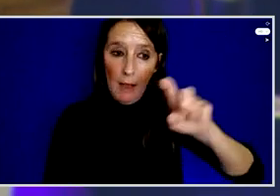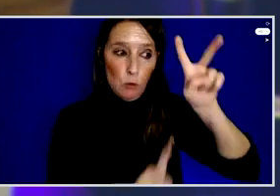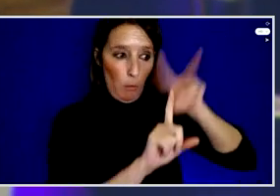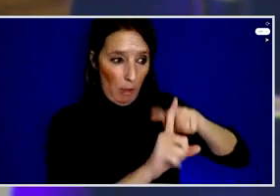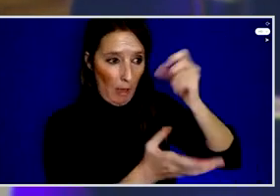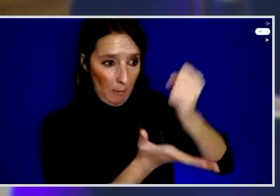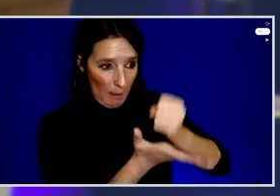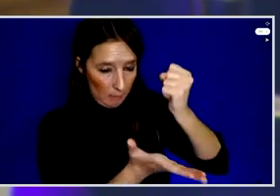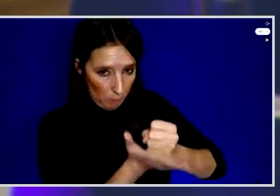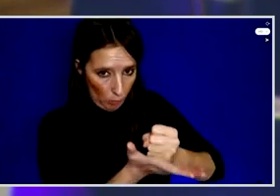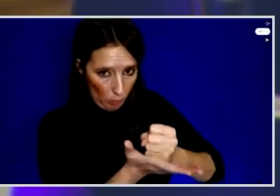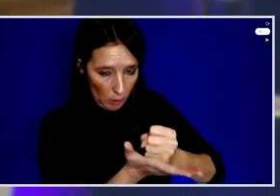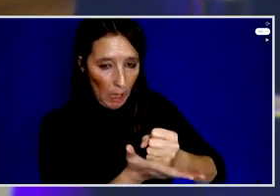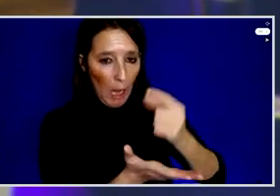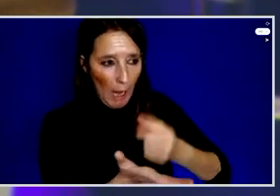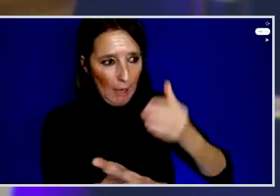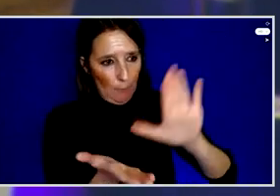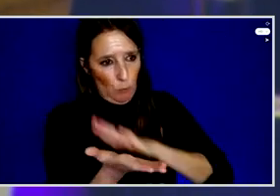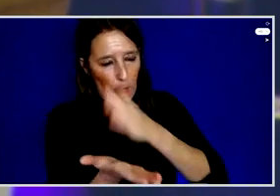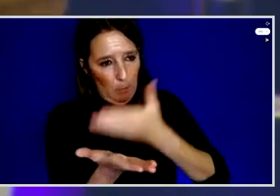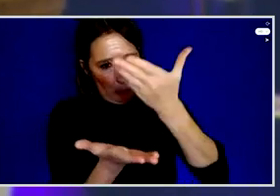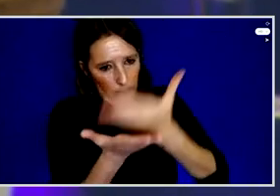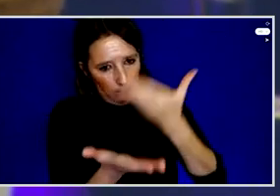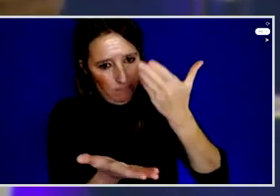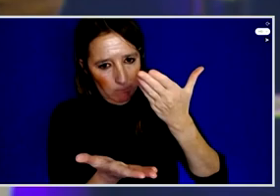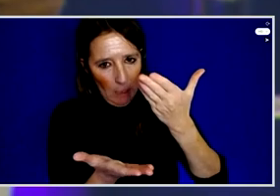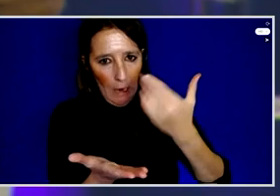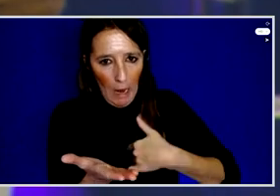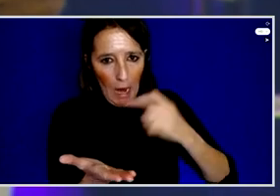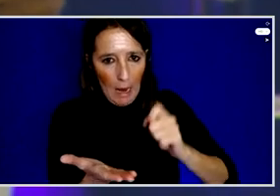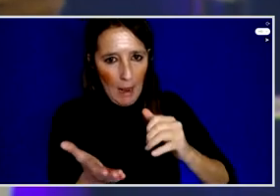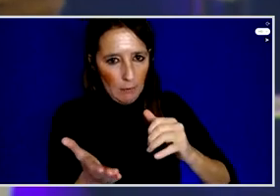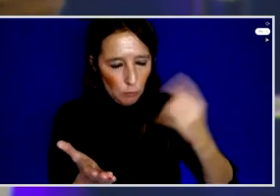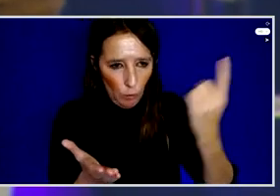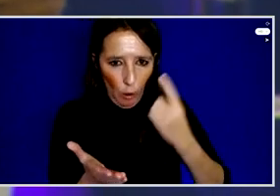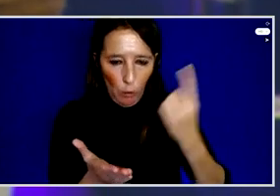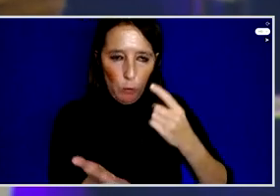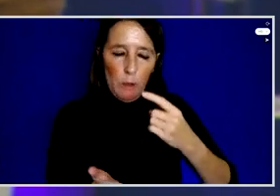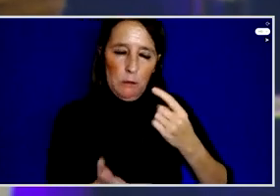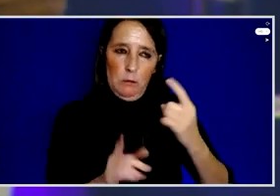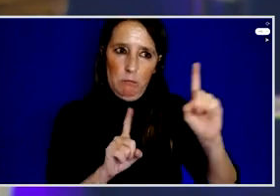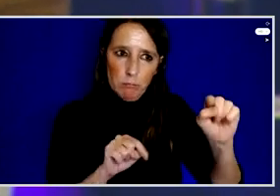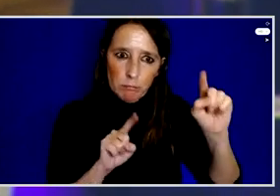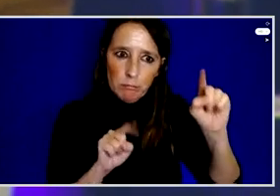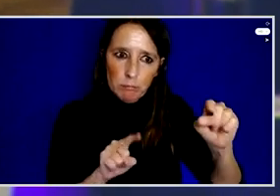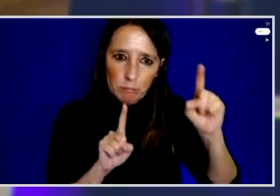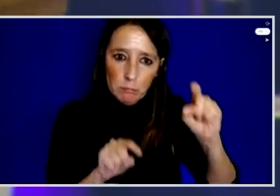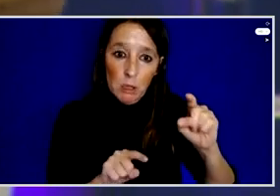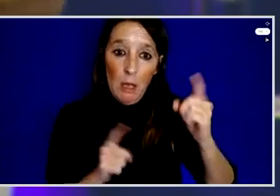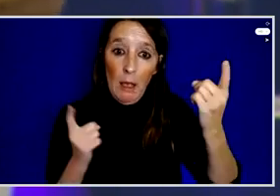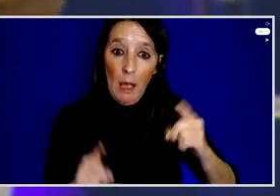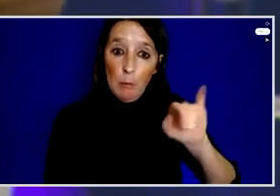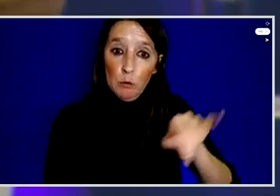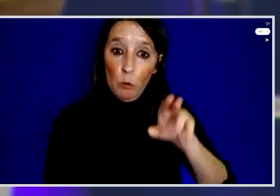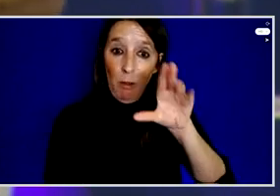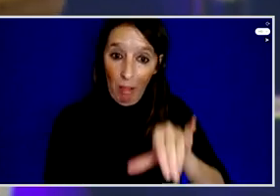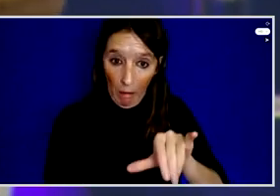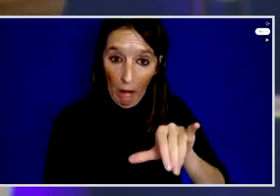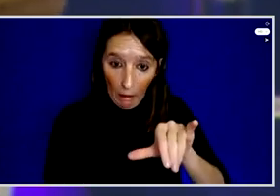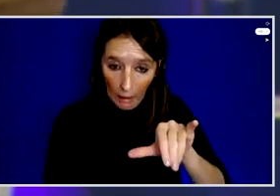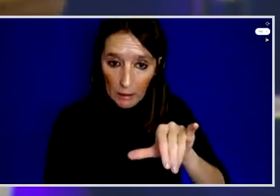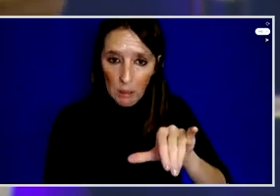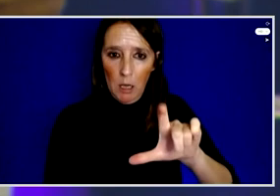papers and I have to stay like this. And on July, they have submitted, the police submitted the reports.